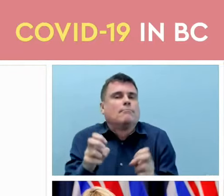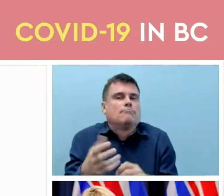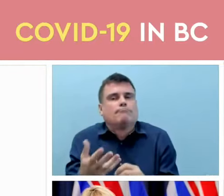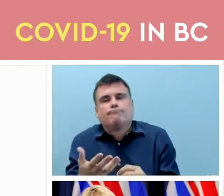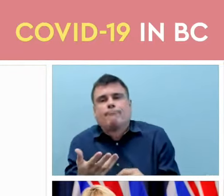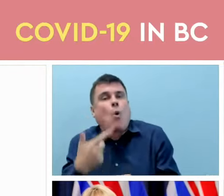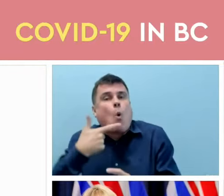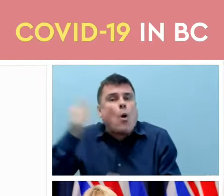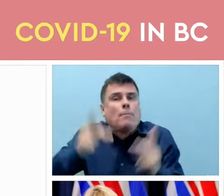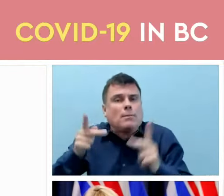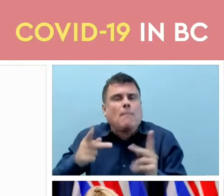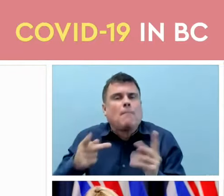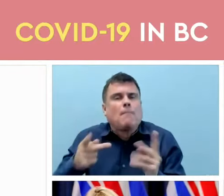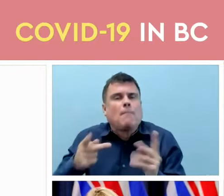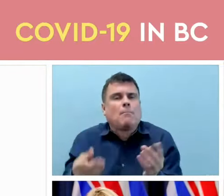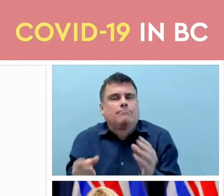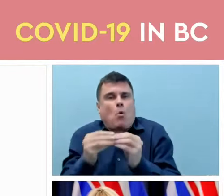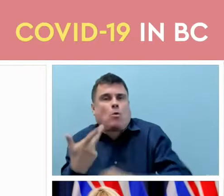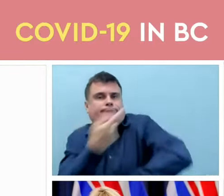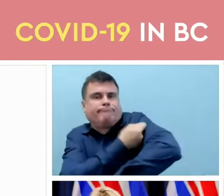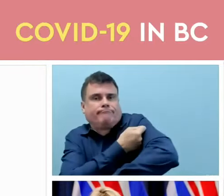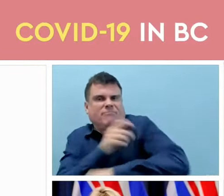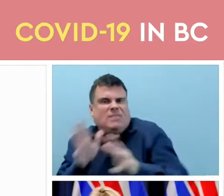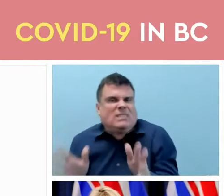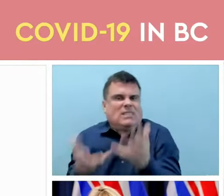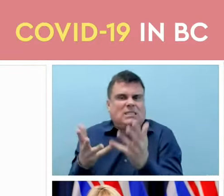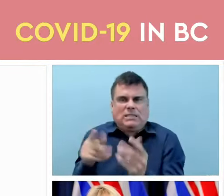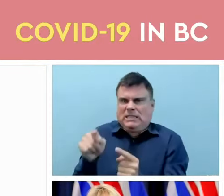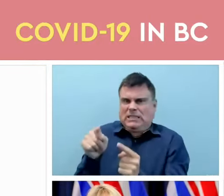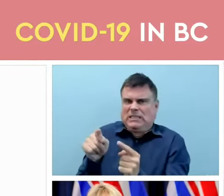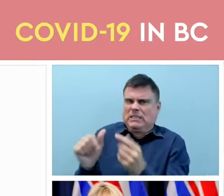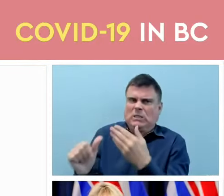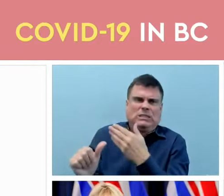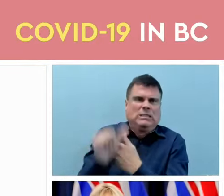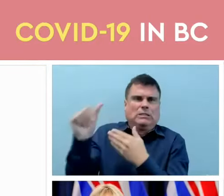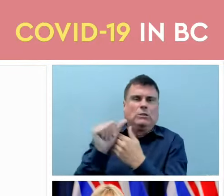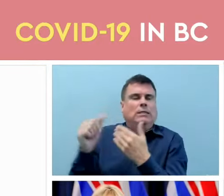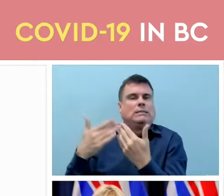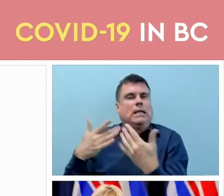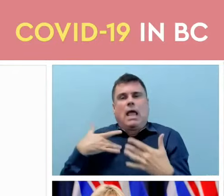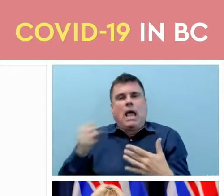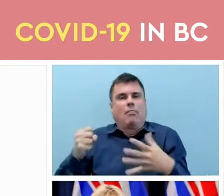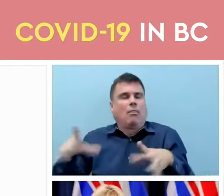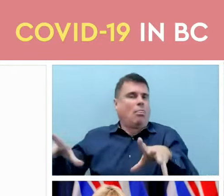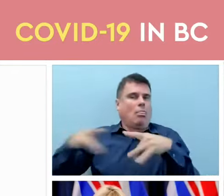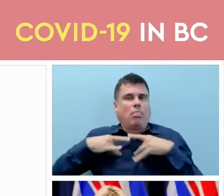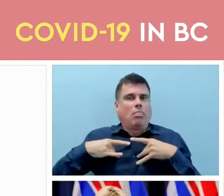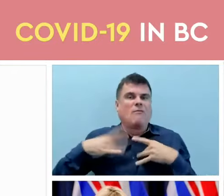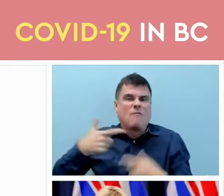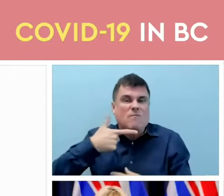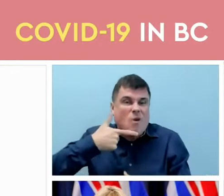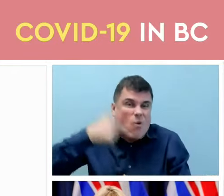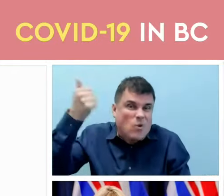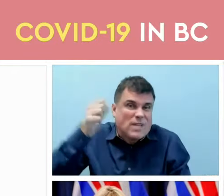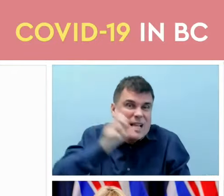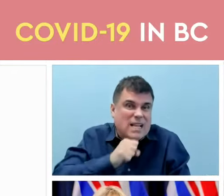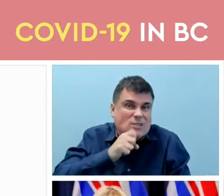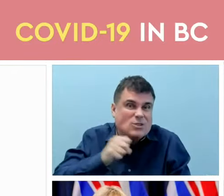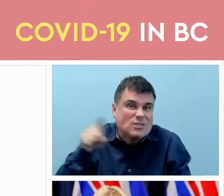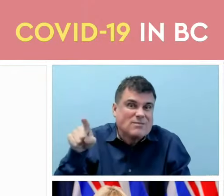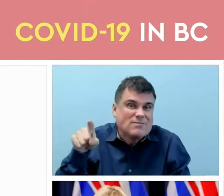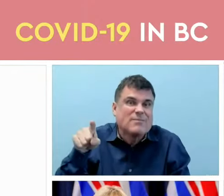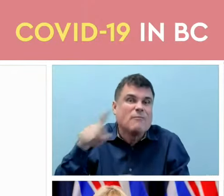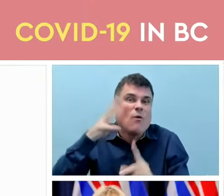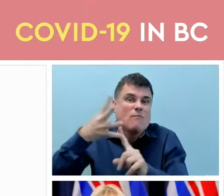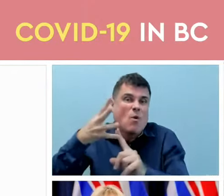as the people being most at risk. We know that the older we are the more, the sooner that antibodies will wane